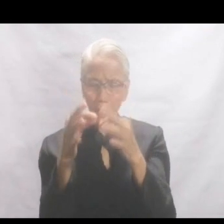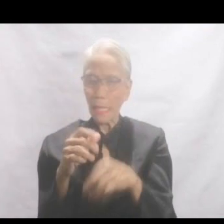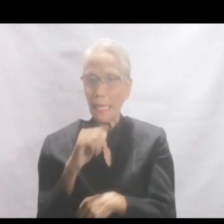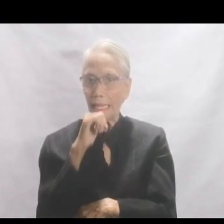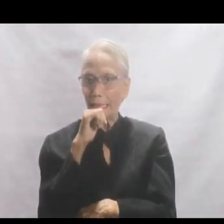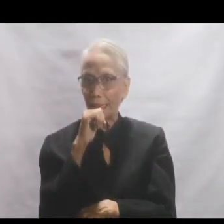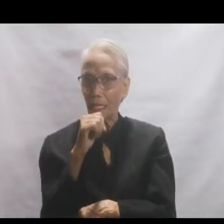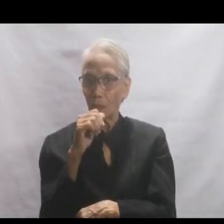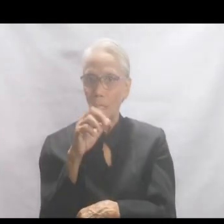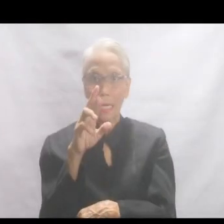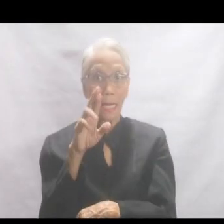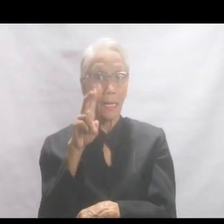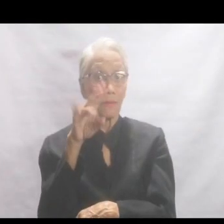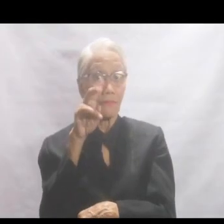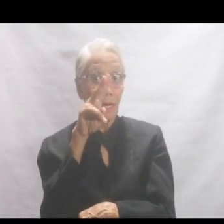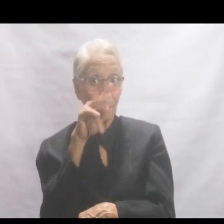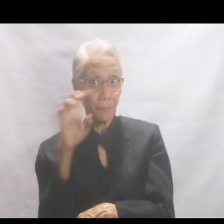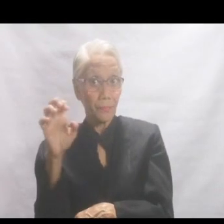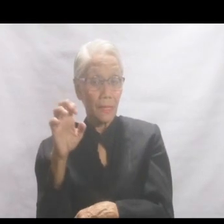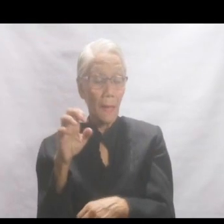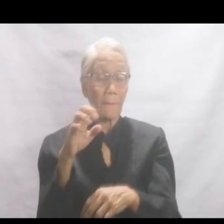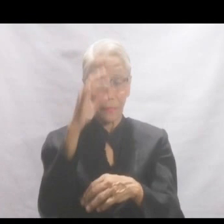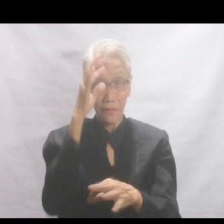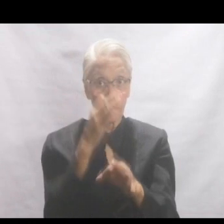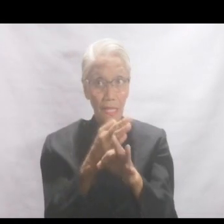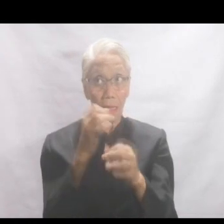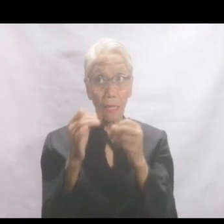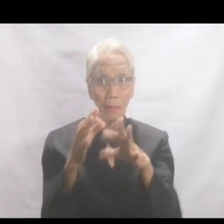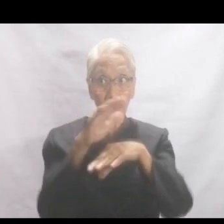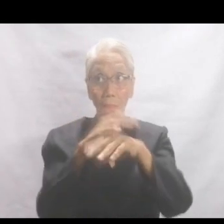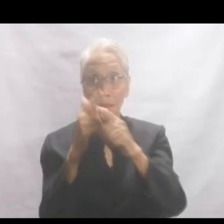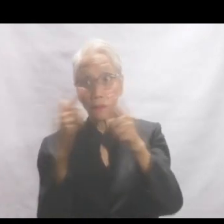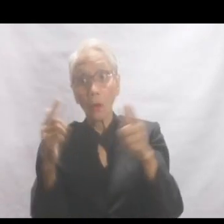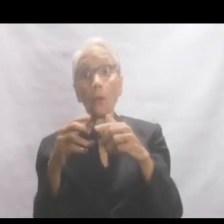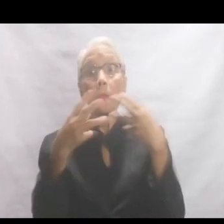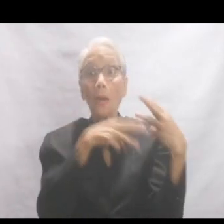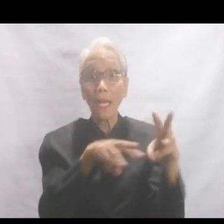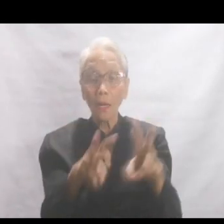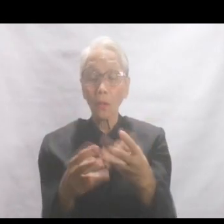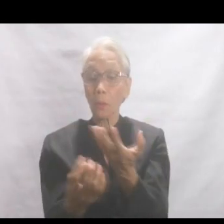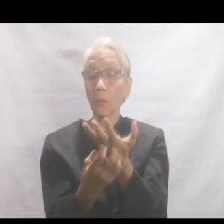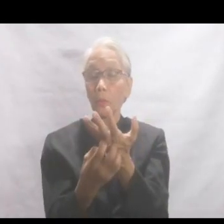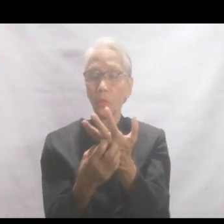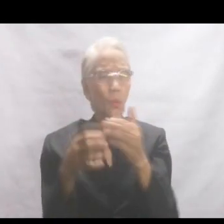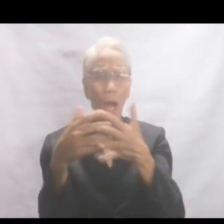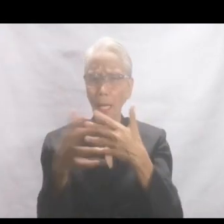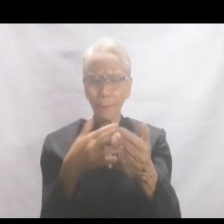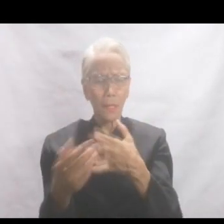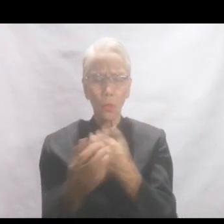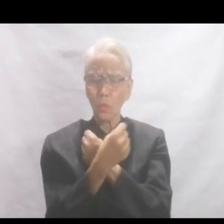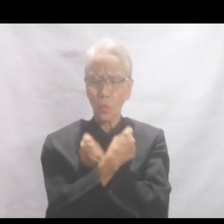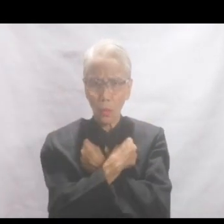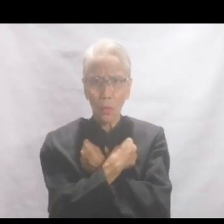Hindi nakaka-revive ng faith kapag ka nagsisimba ka online habang nagluluto ka, ha? Kahit may